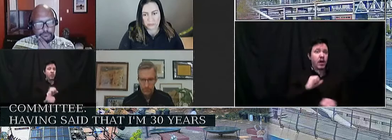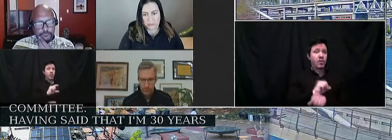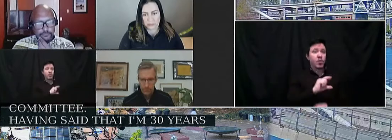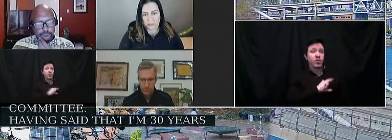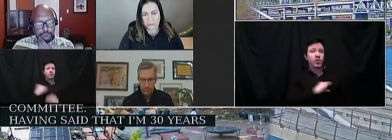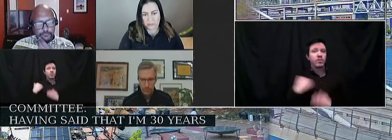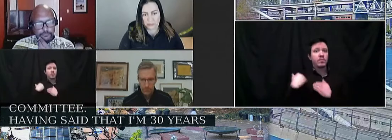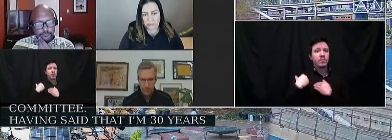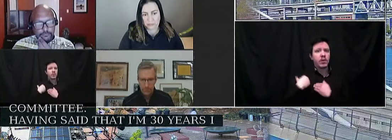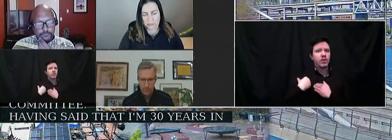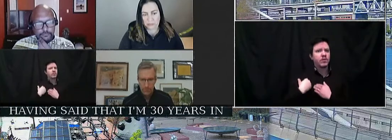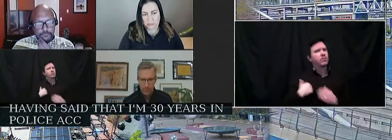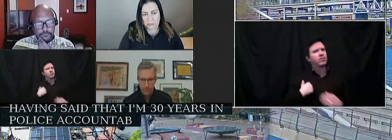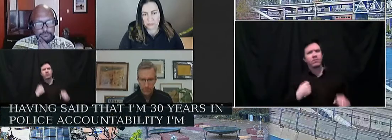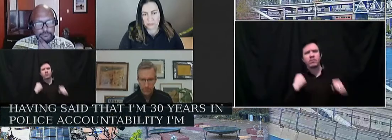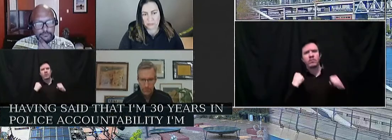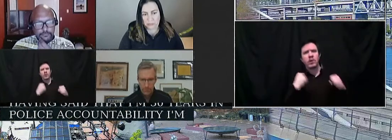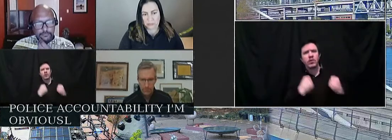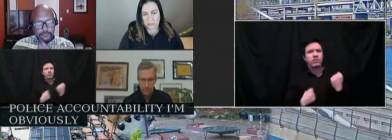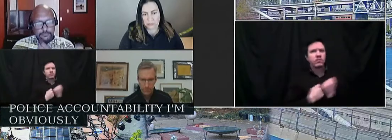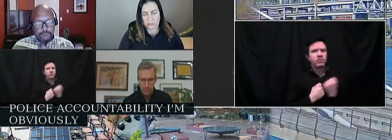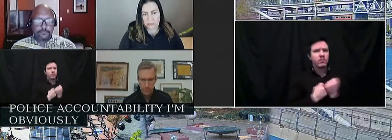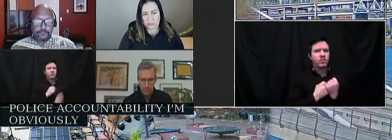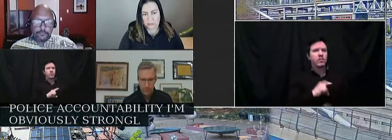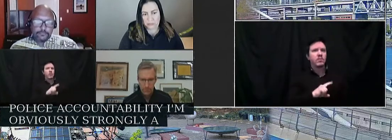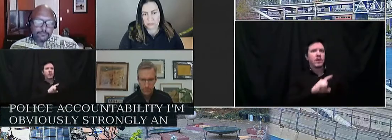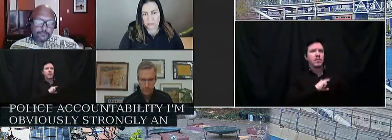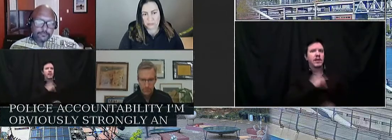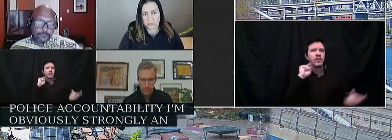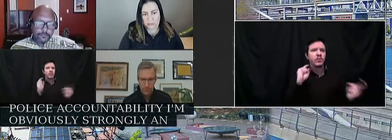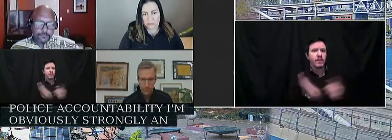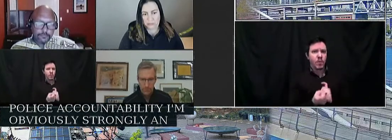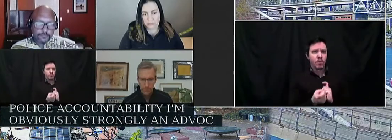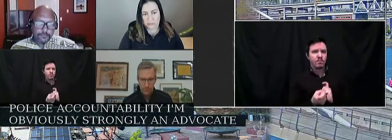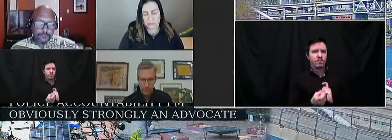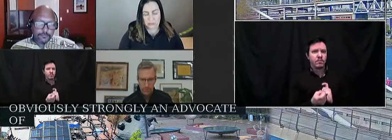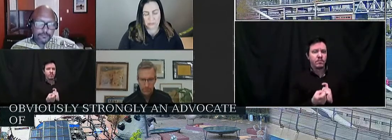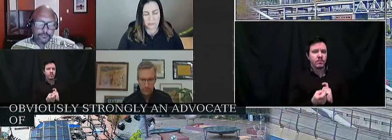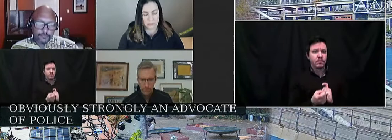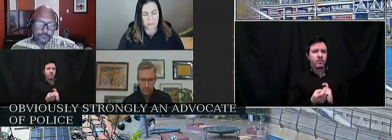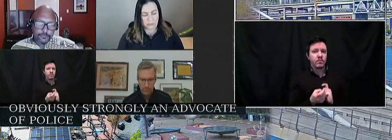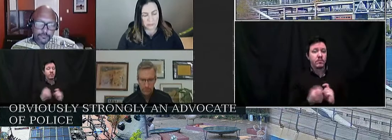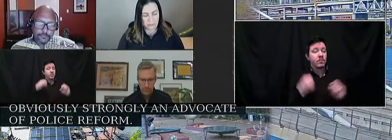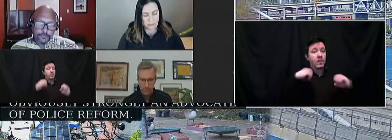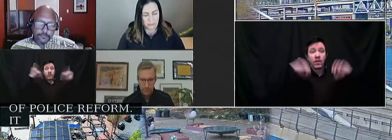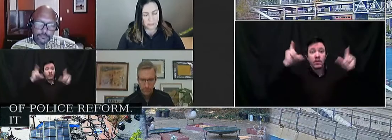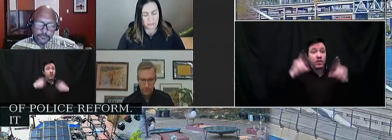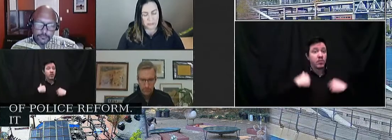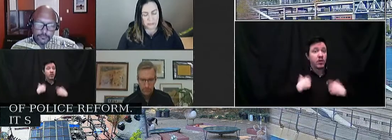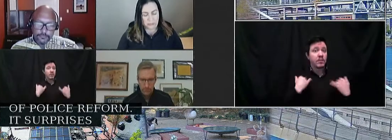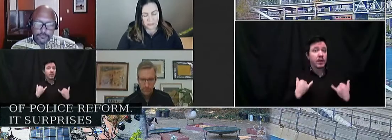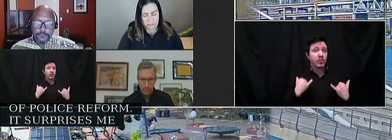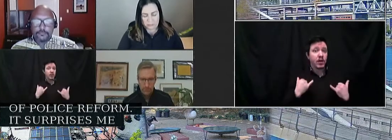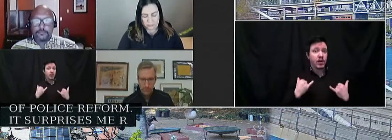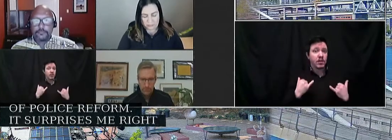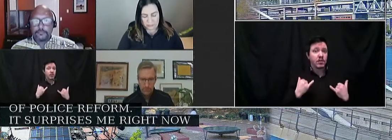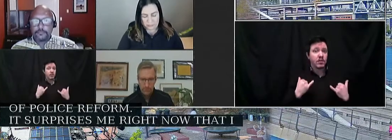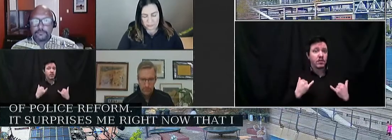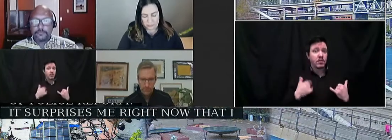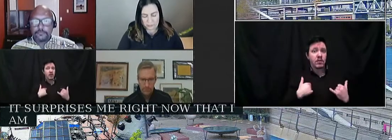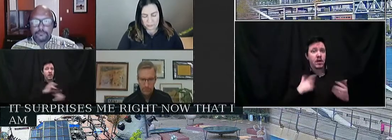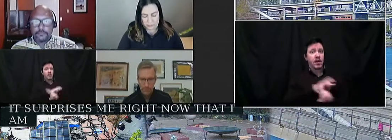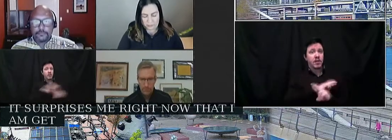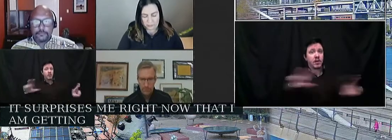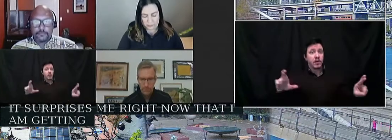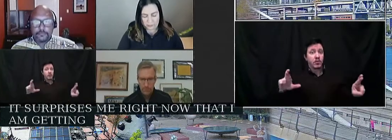obviously strongly an advocate of police reform. It surprises me right now that I am getting ready to